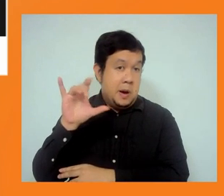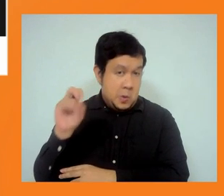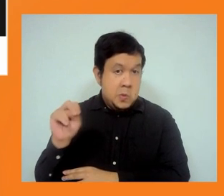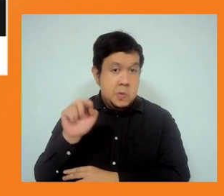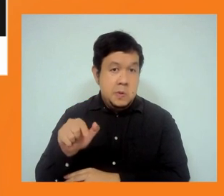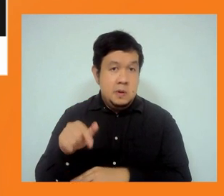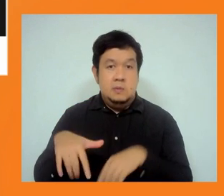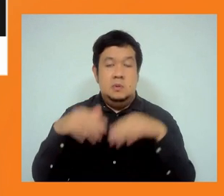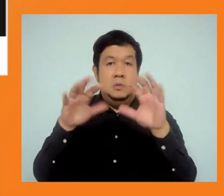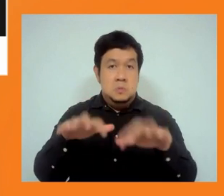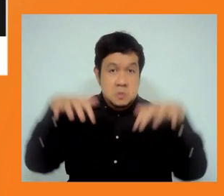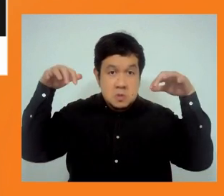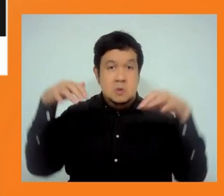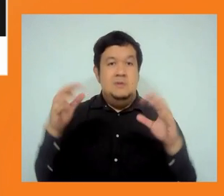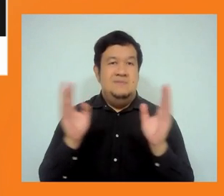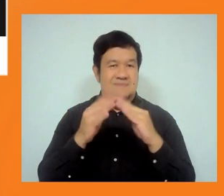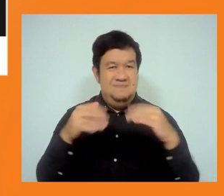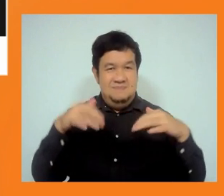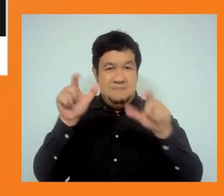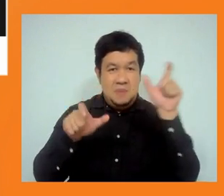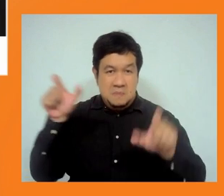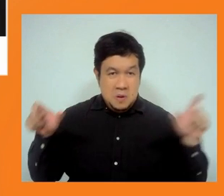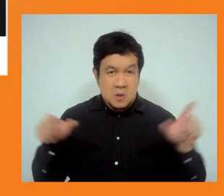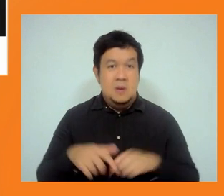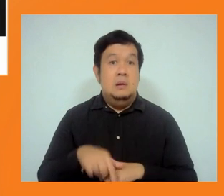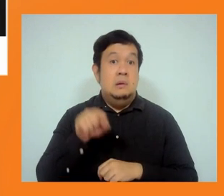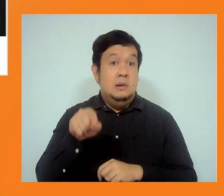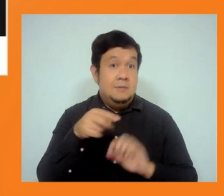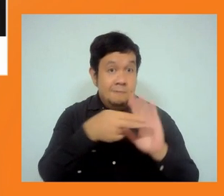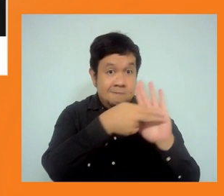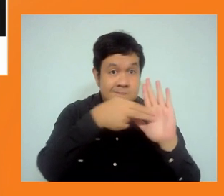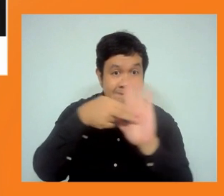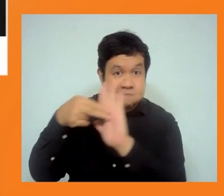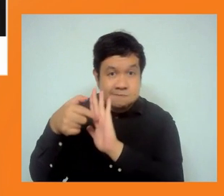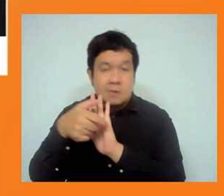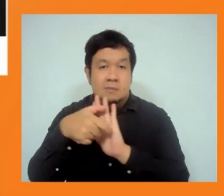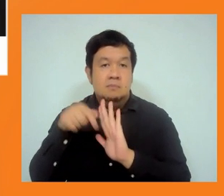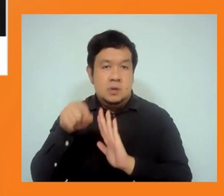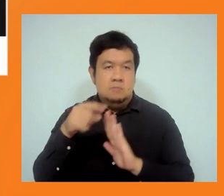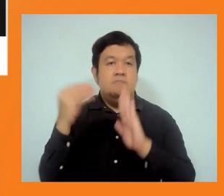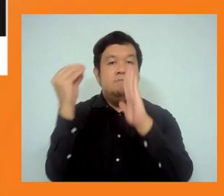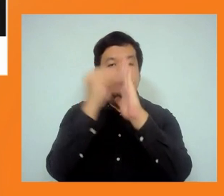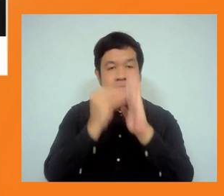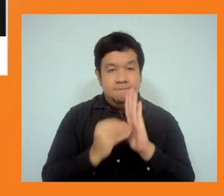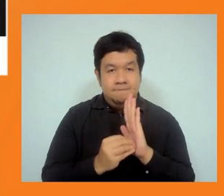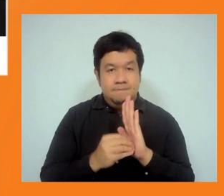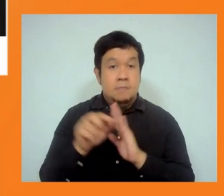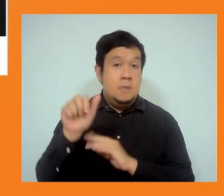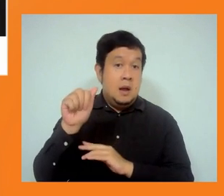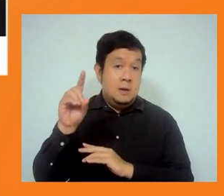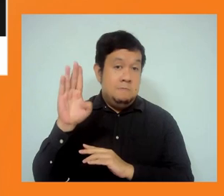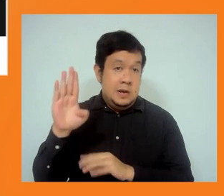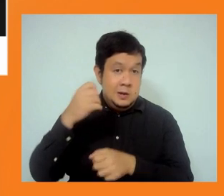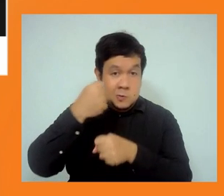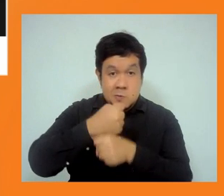ADB wants, we can identify which one should be included and link this labor rights with the intertwining